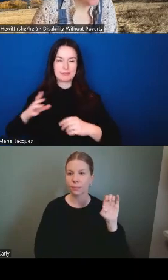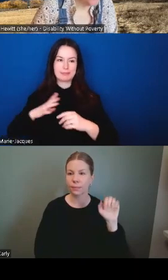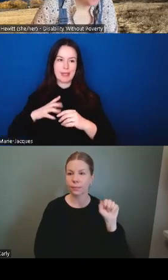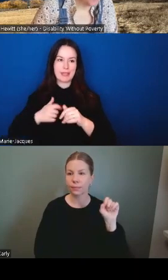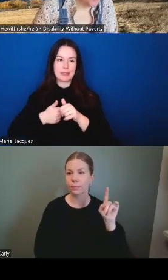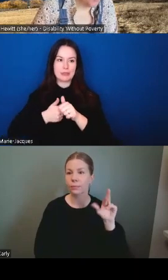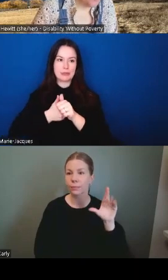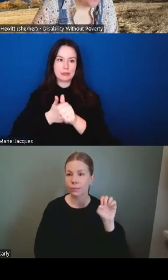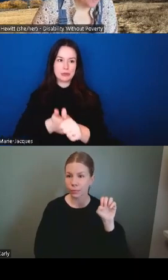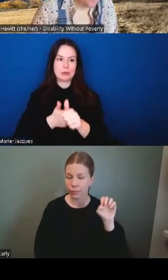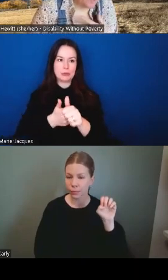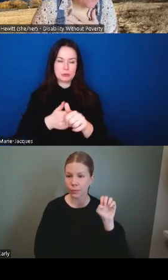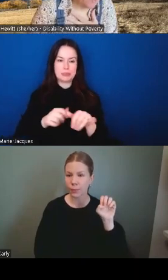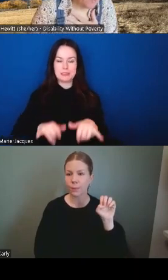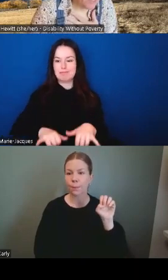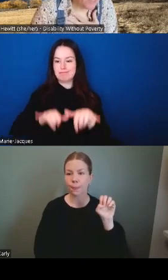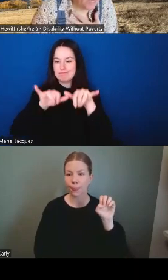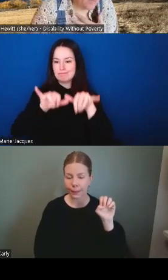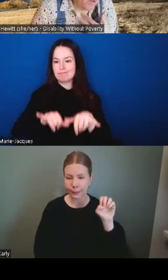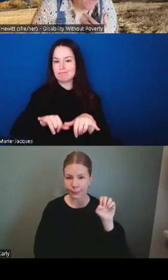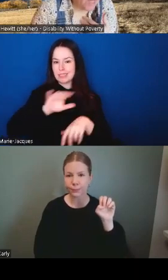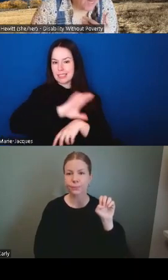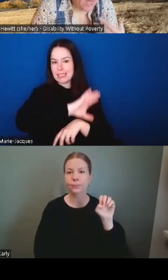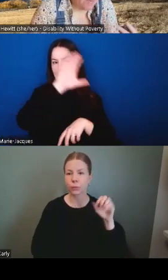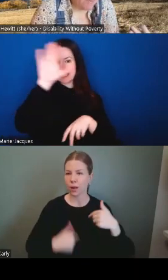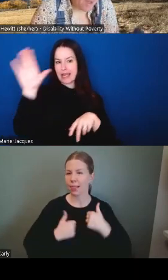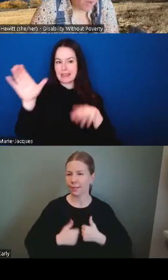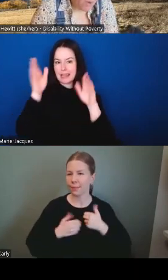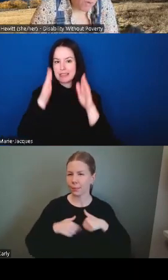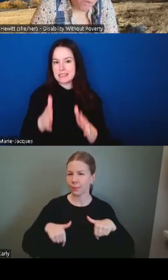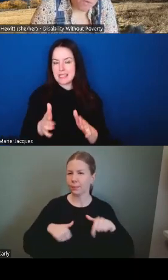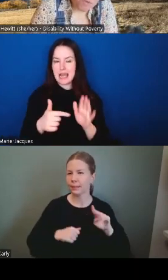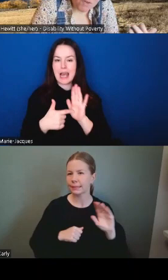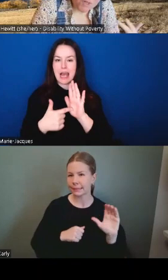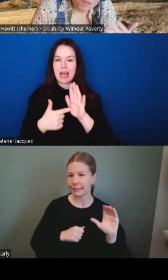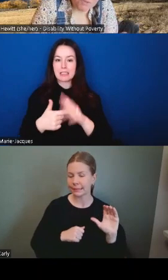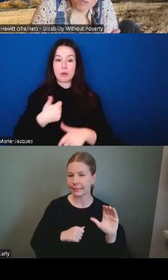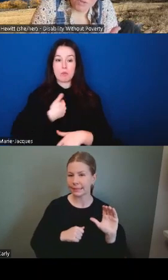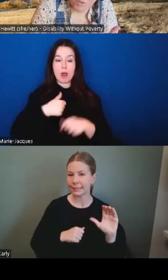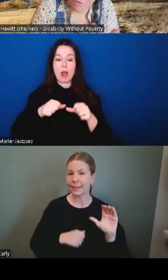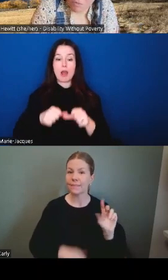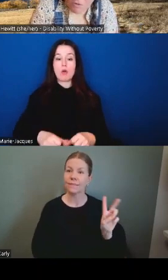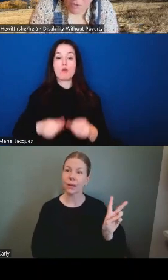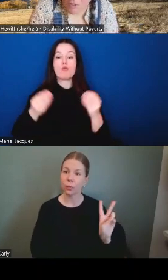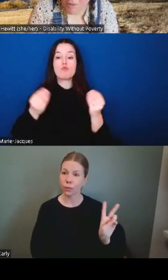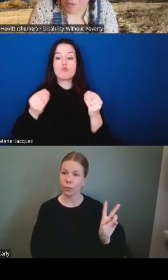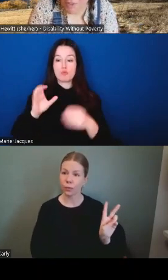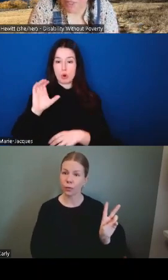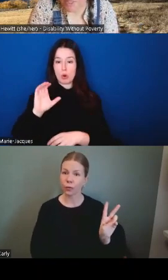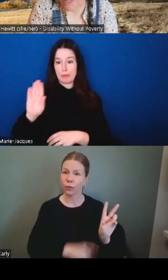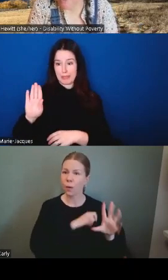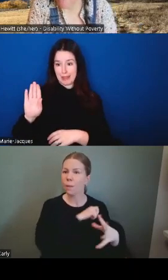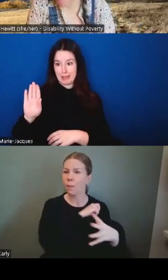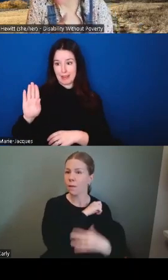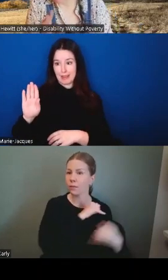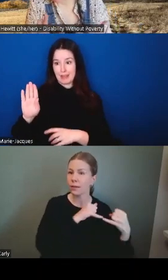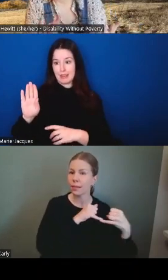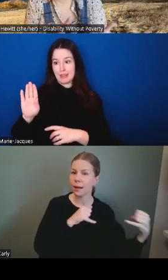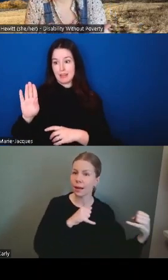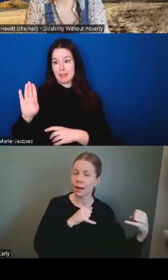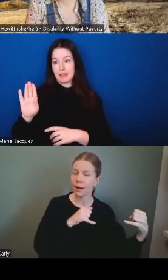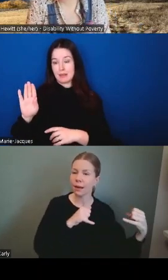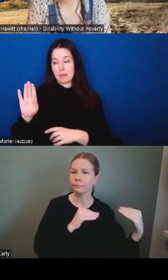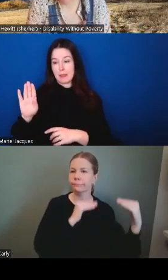example um you know i live in bc the poverty line in vancouver is very different to a rural community and so